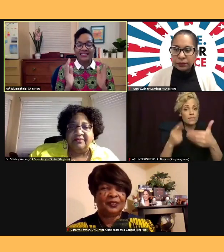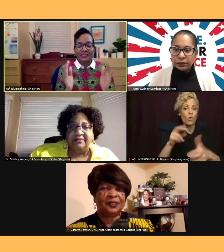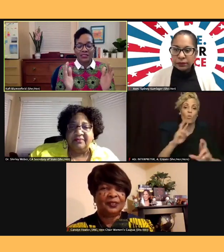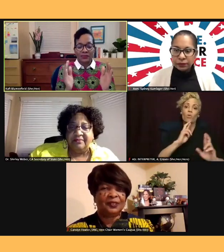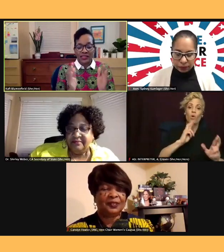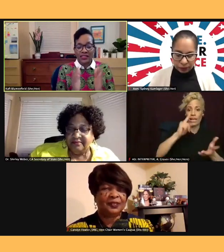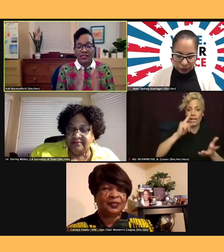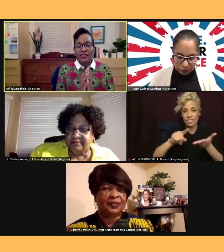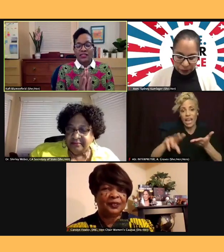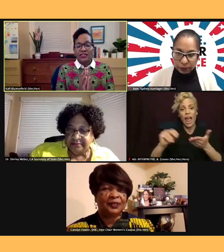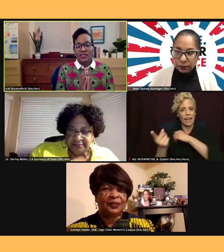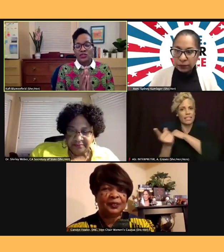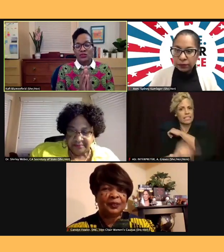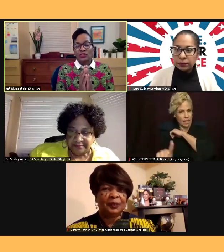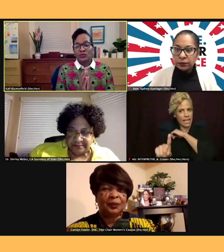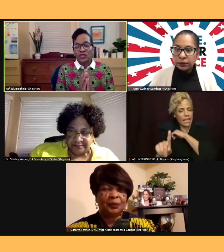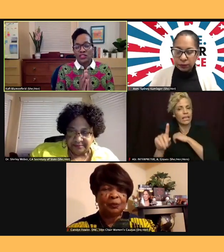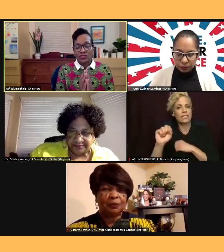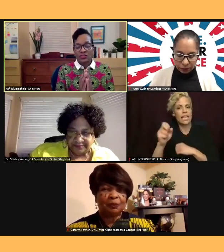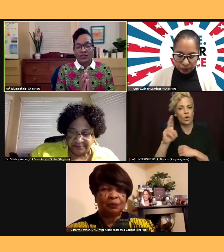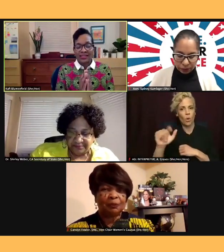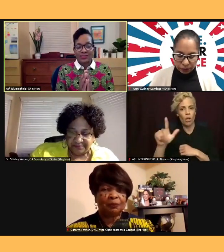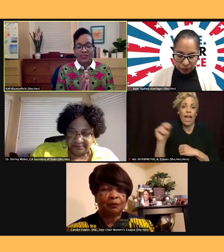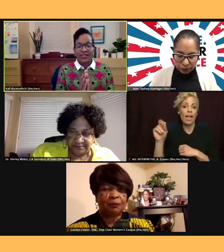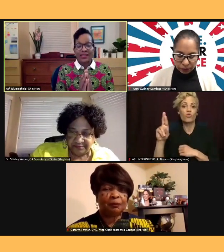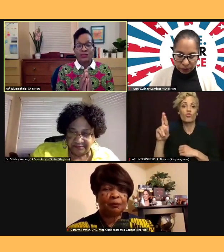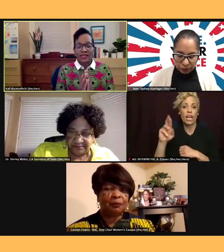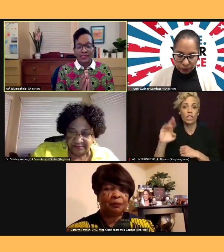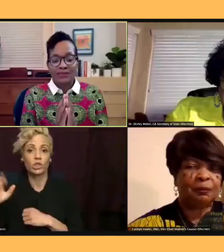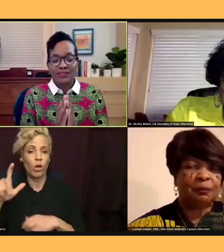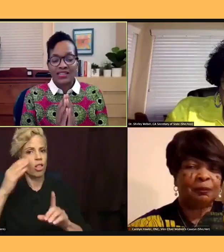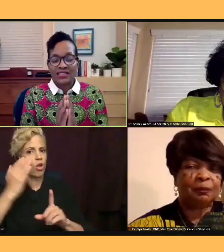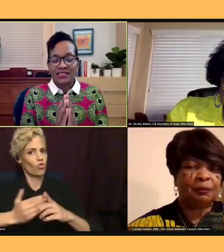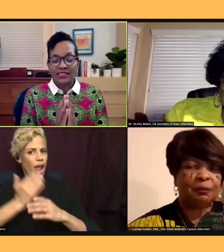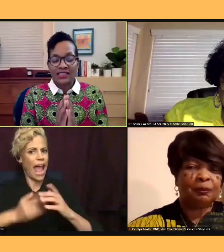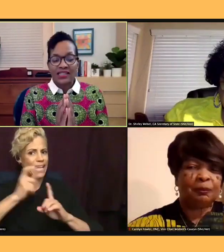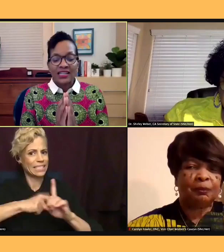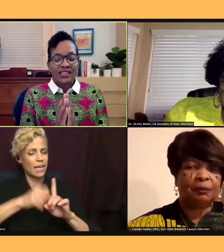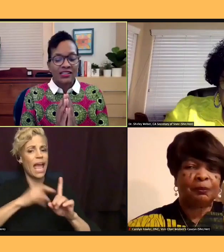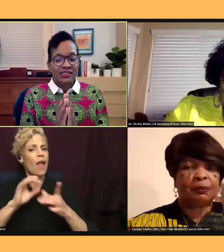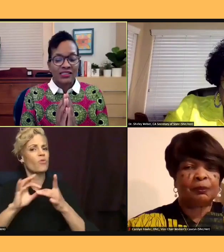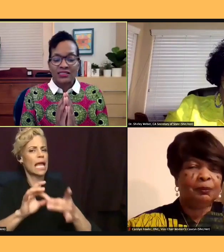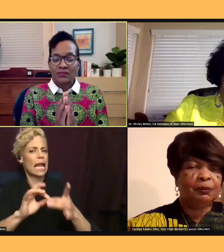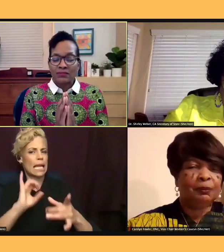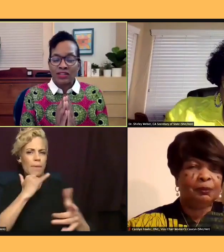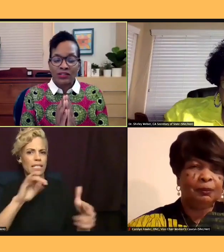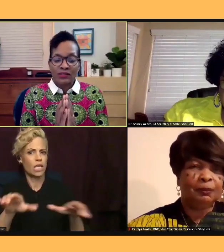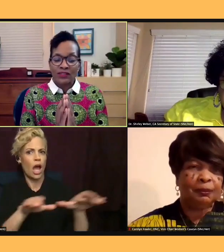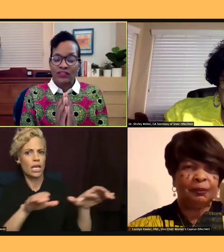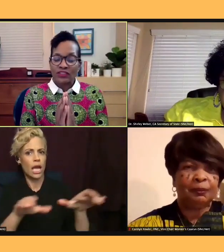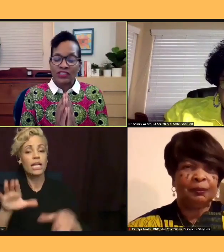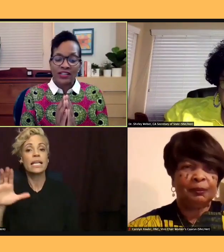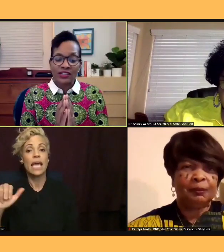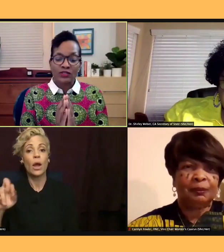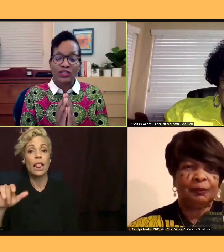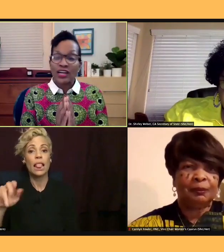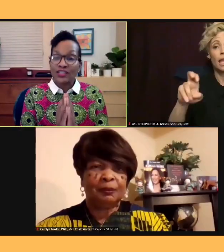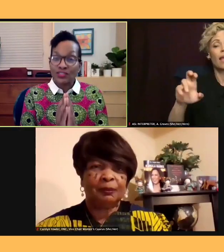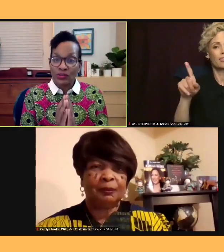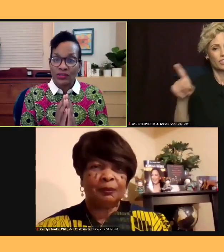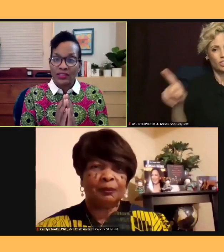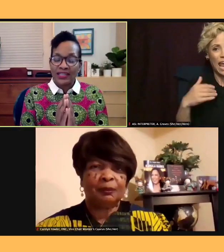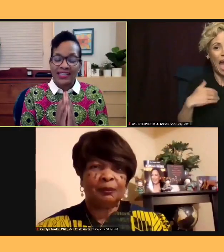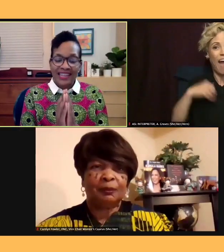sexual and racial harassment and related misconduct. Carolyn is the mother of a daughter who's also an